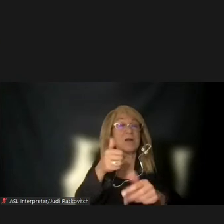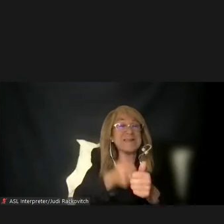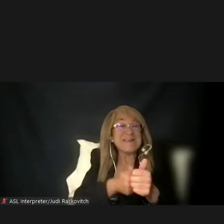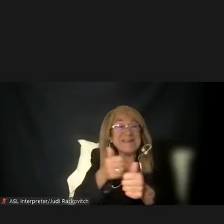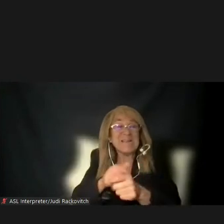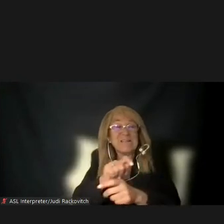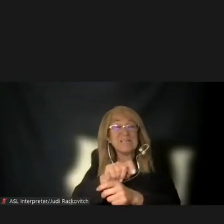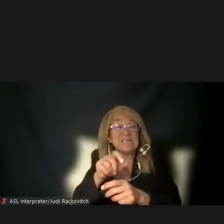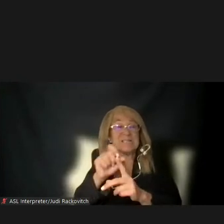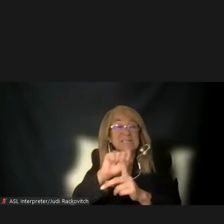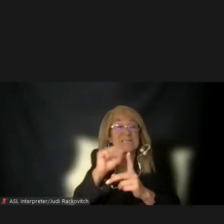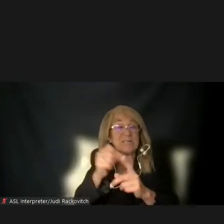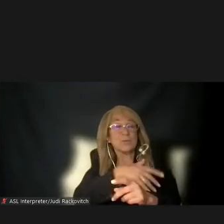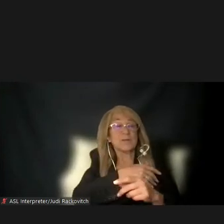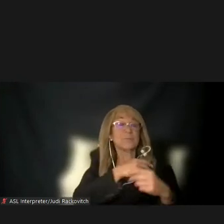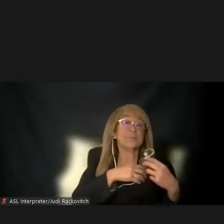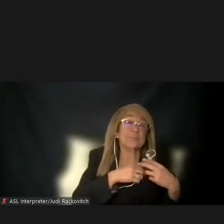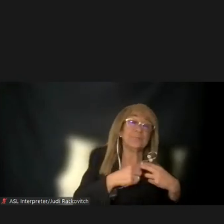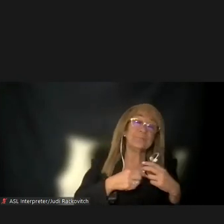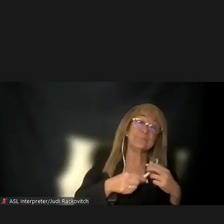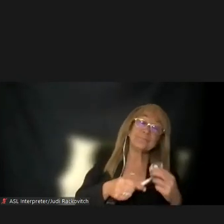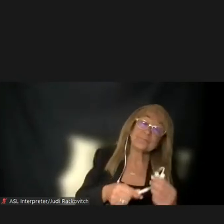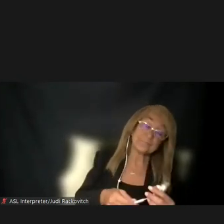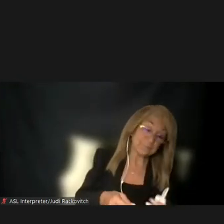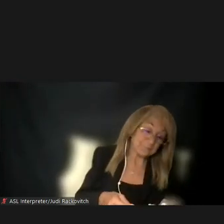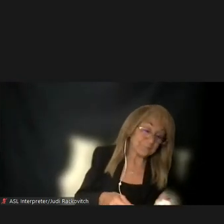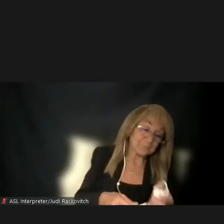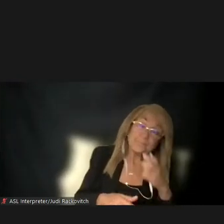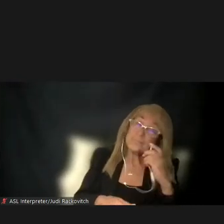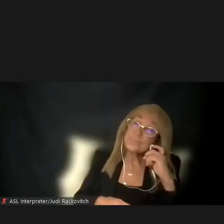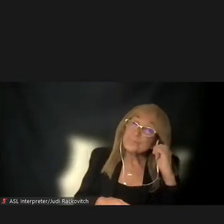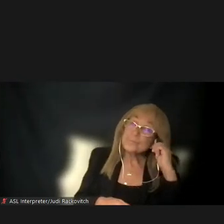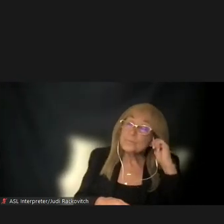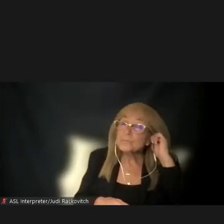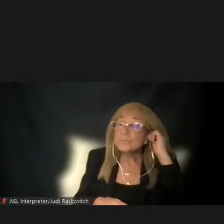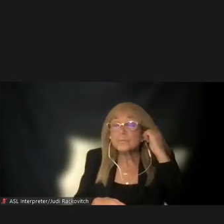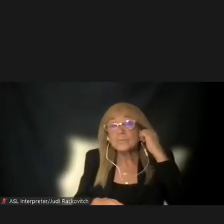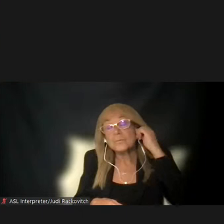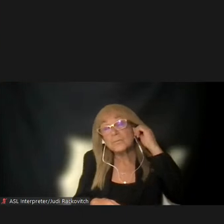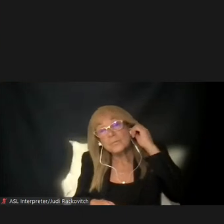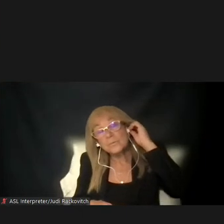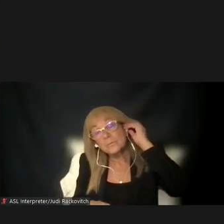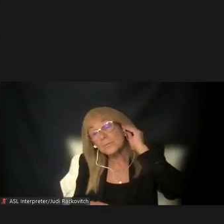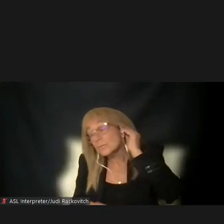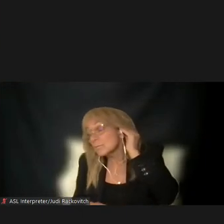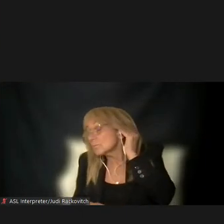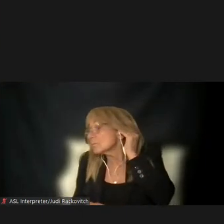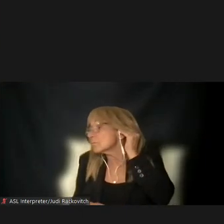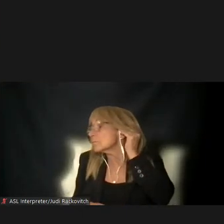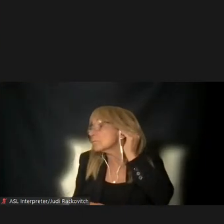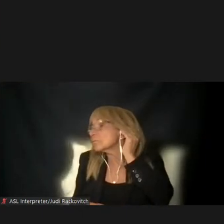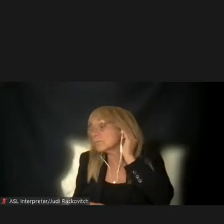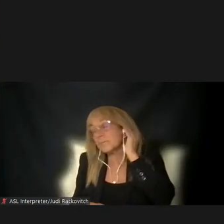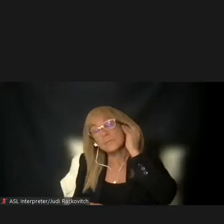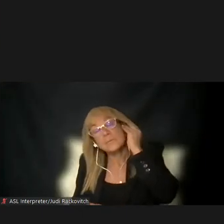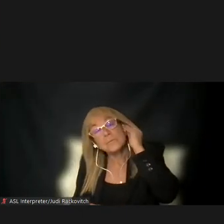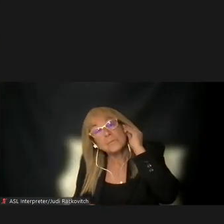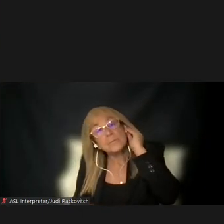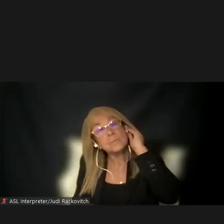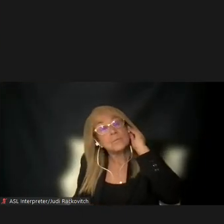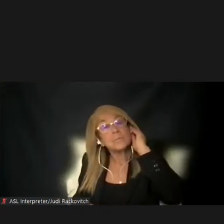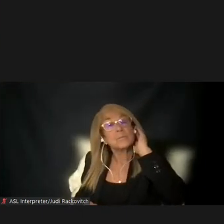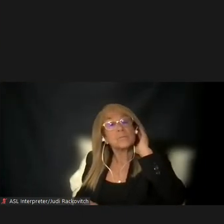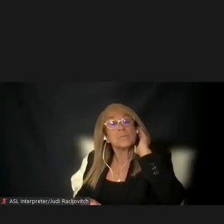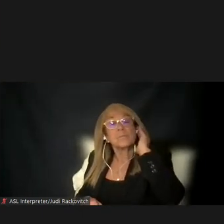next slide will highlight some of the potential benefits. We'll begin with effects where there would be new tolling infrastructure and tolling system equipment. These are